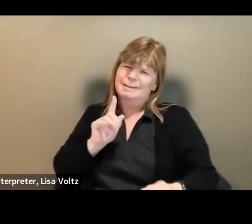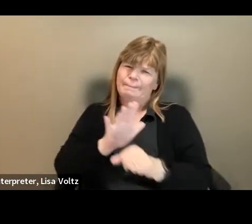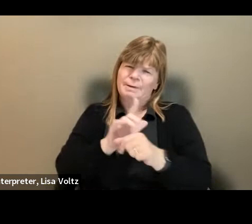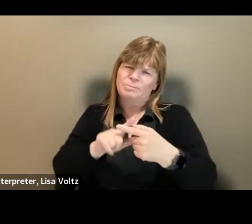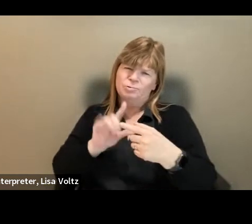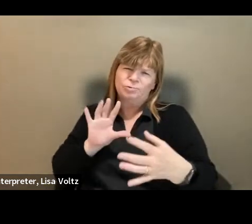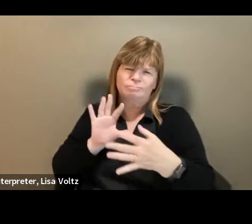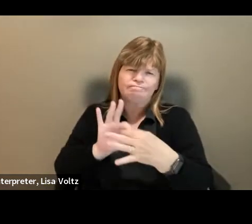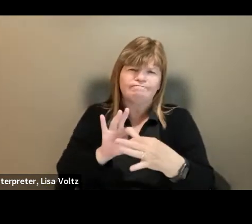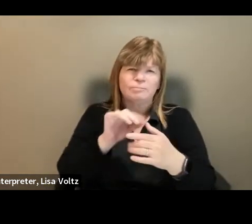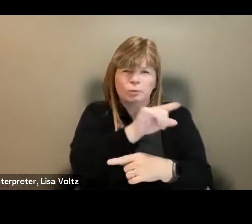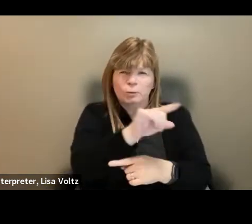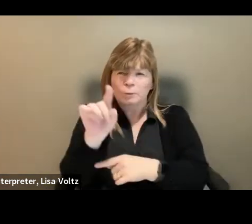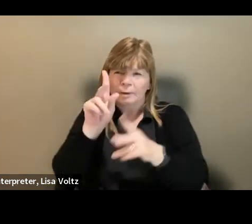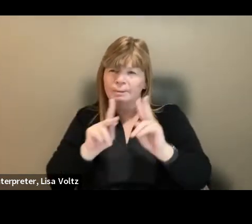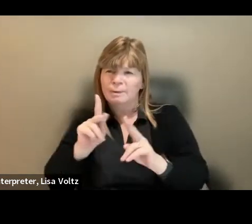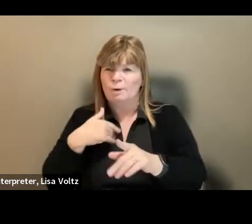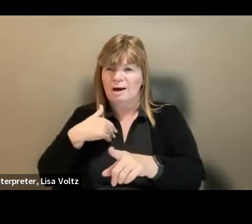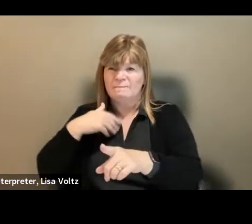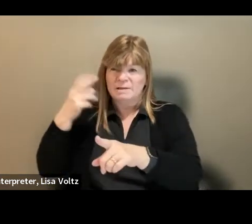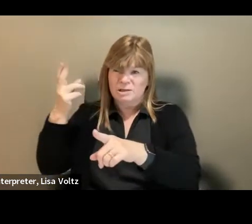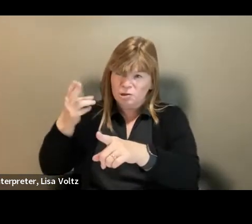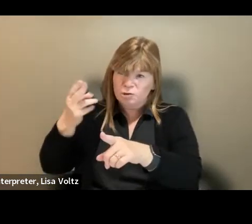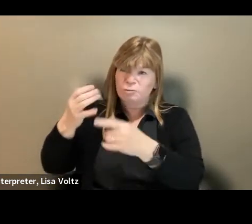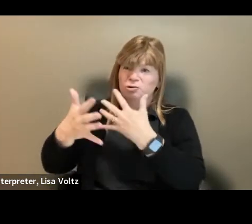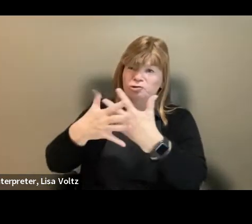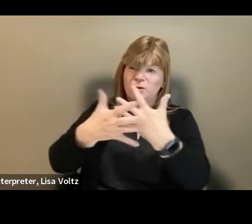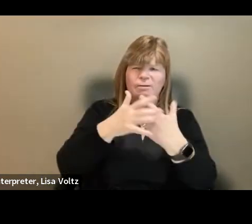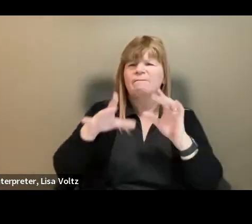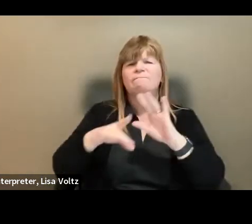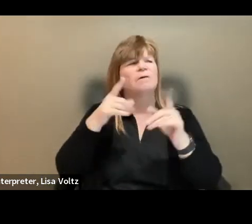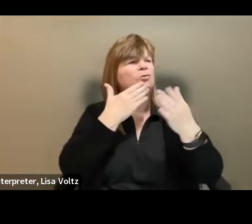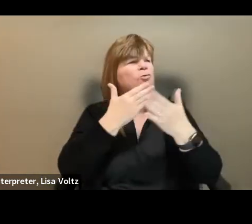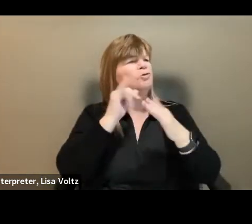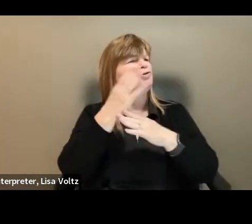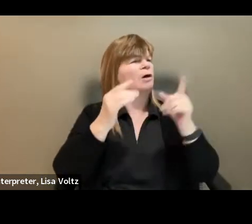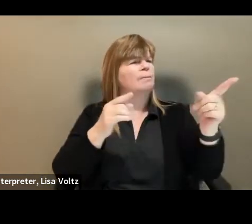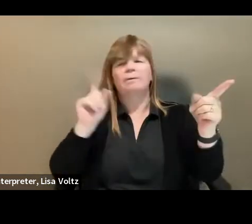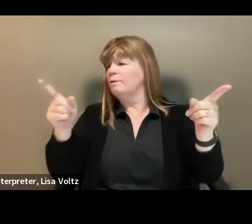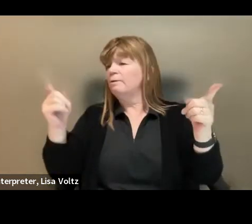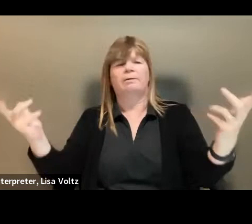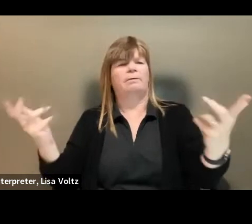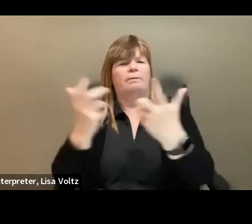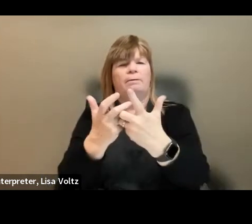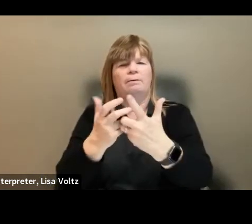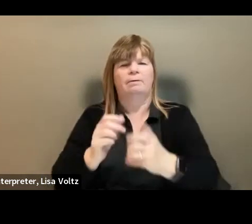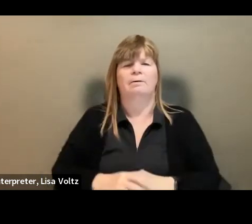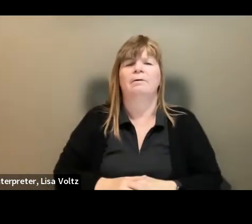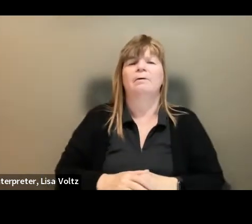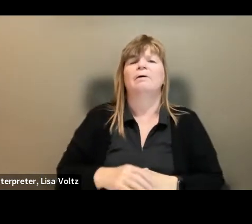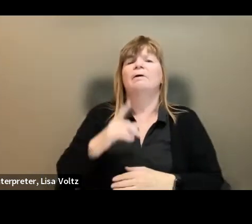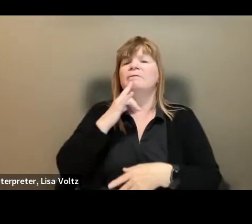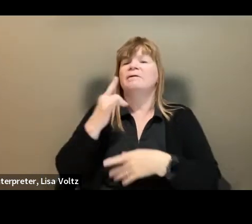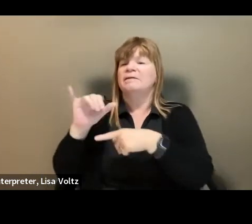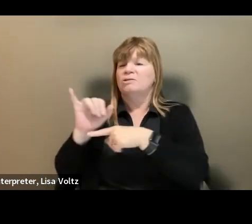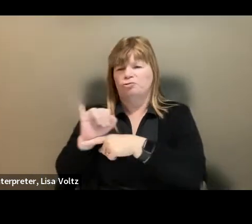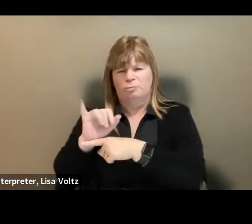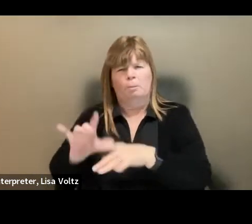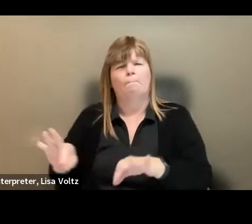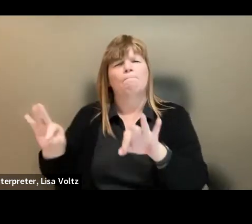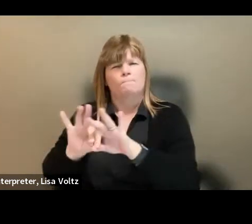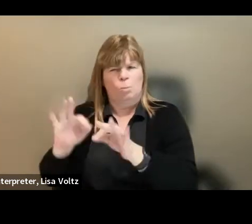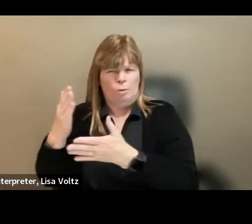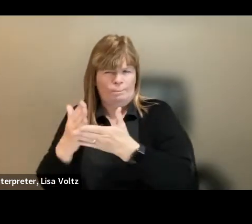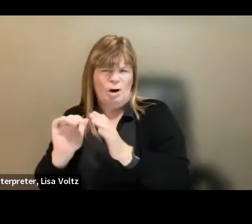individuals with criminal histories to good jobs in the trades. Apprenticeships are a key part of the solution, and we are